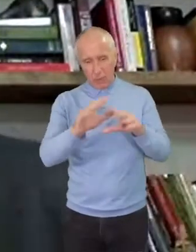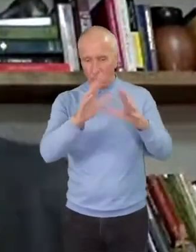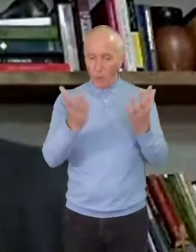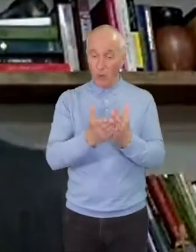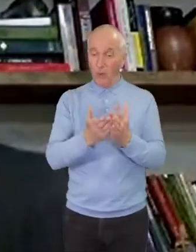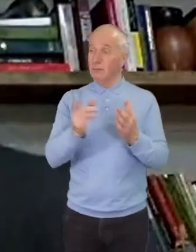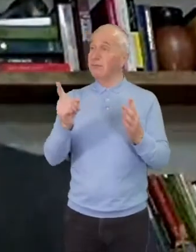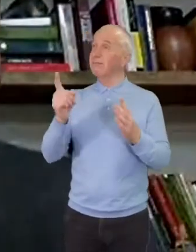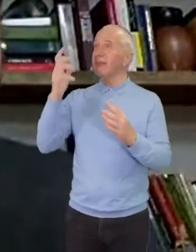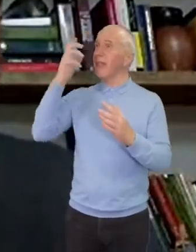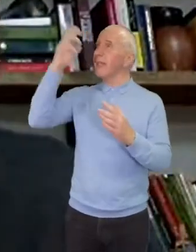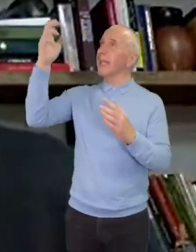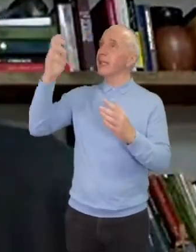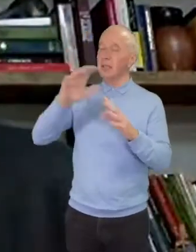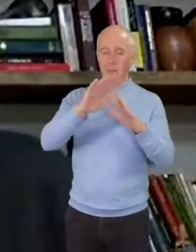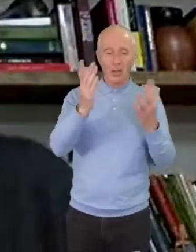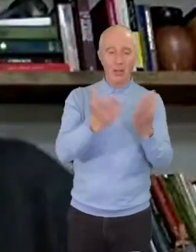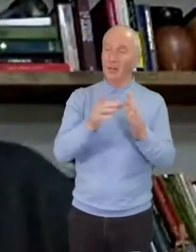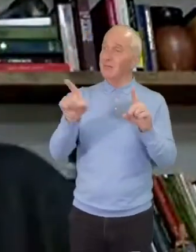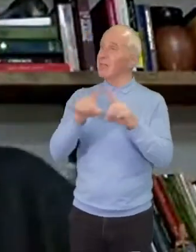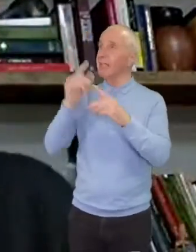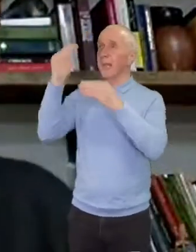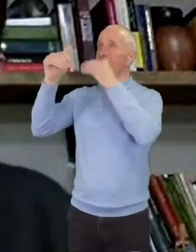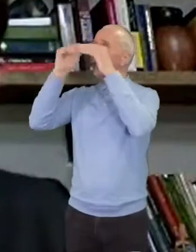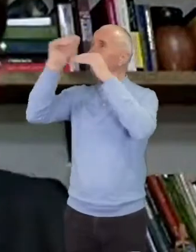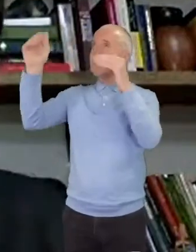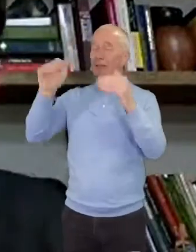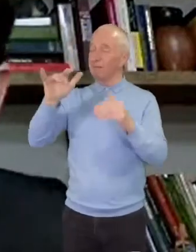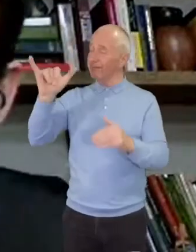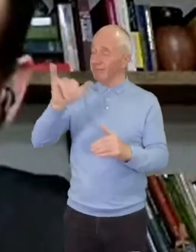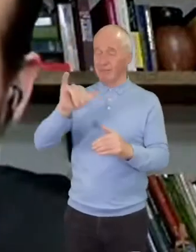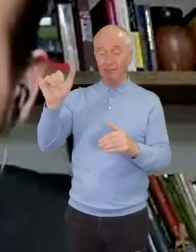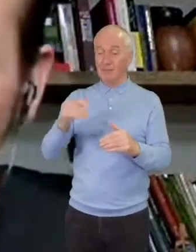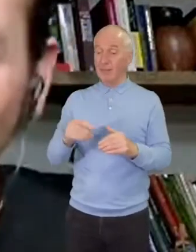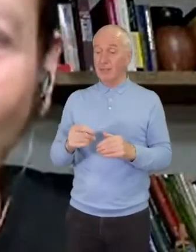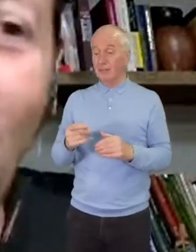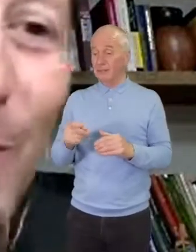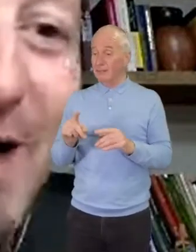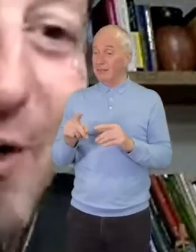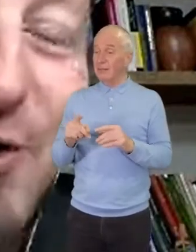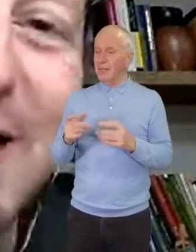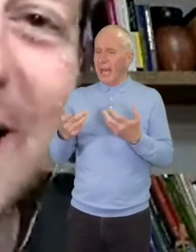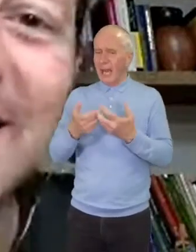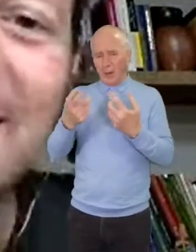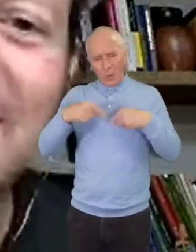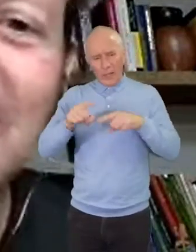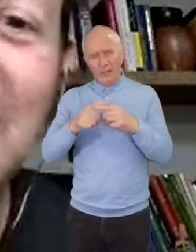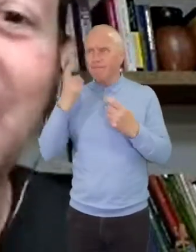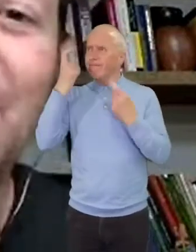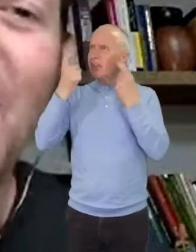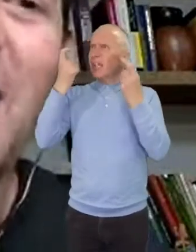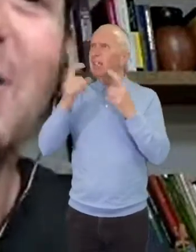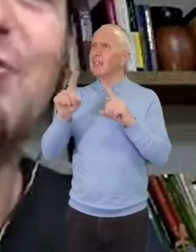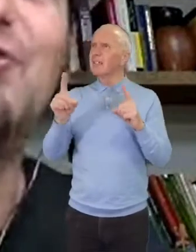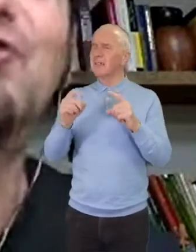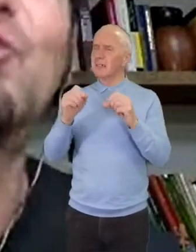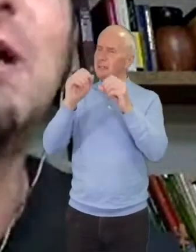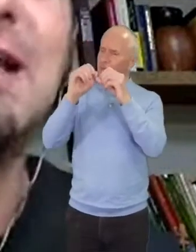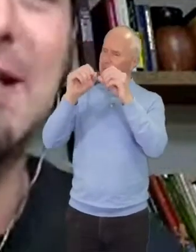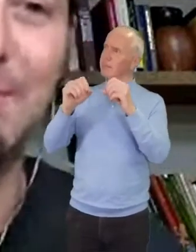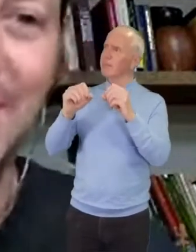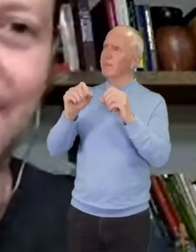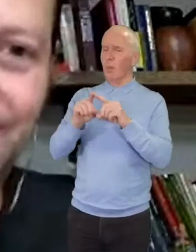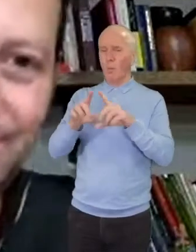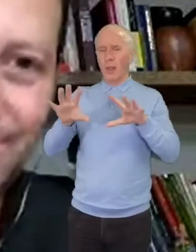as it is in heaven. And one way of thinking about that is what would it look like if God's